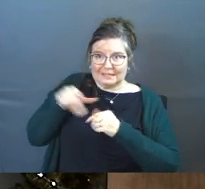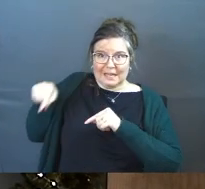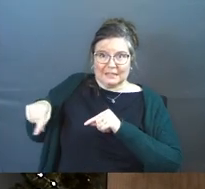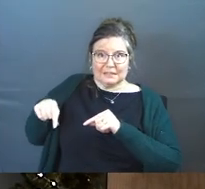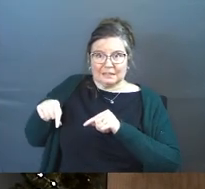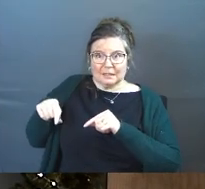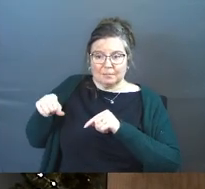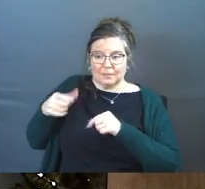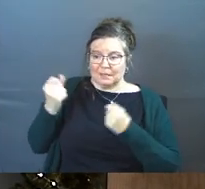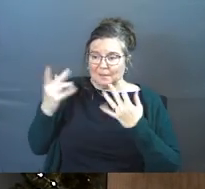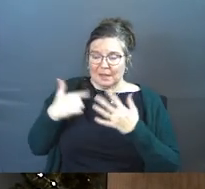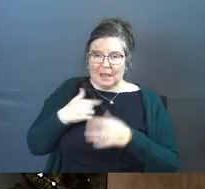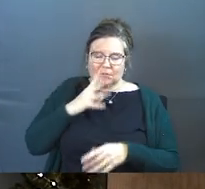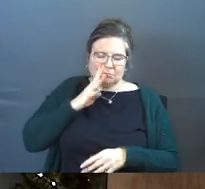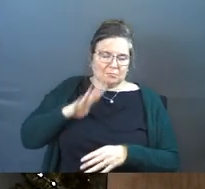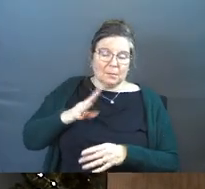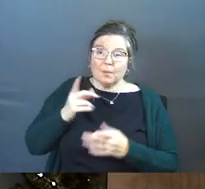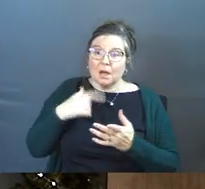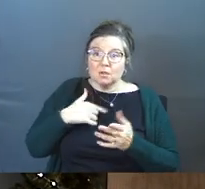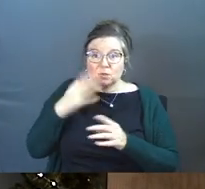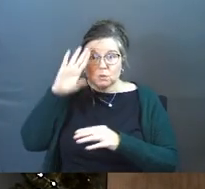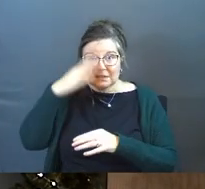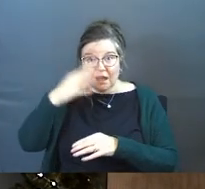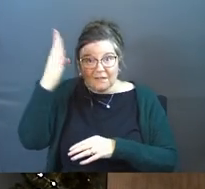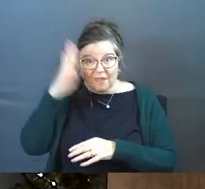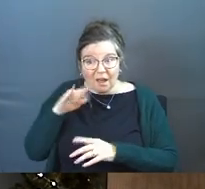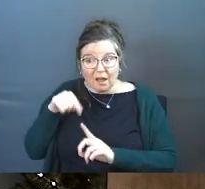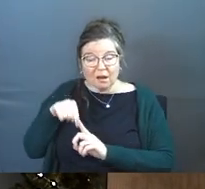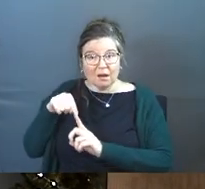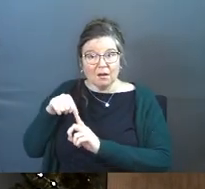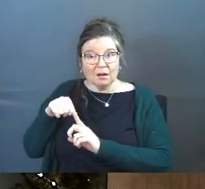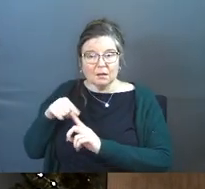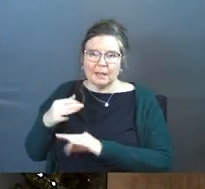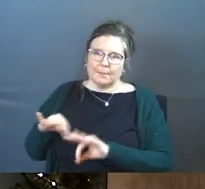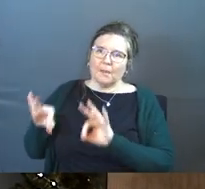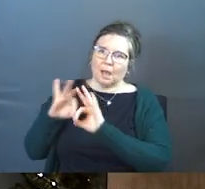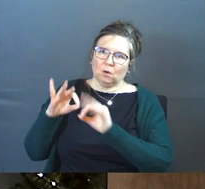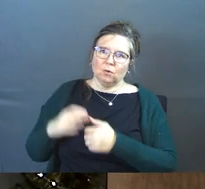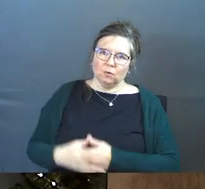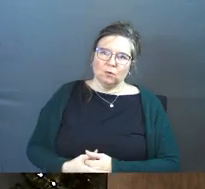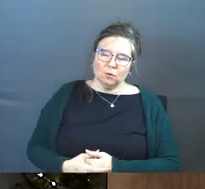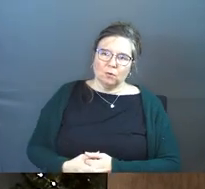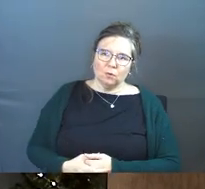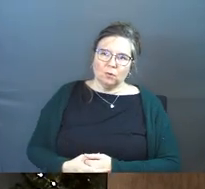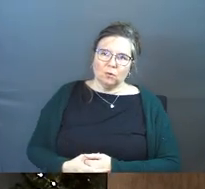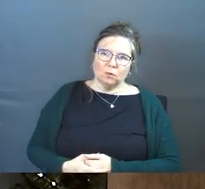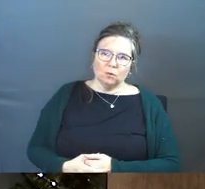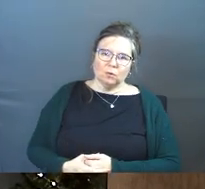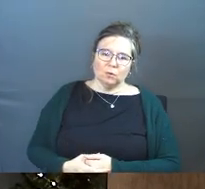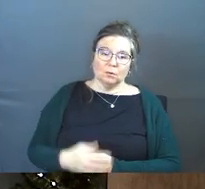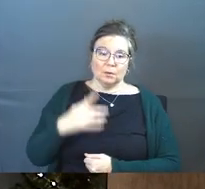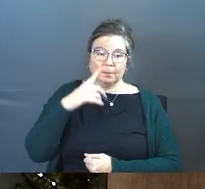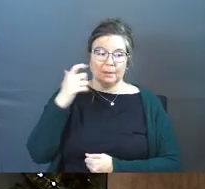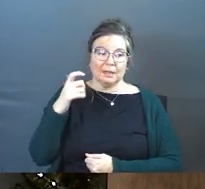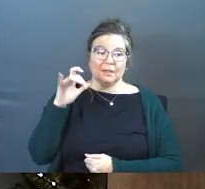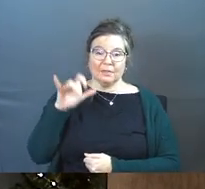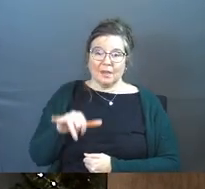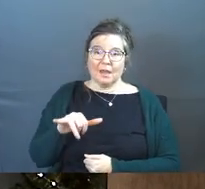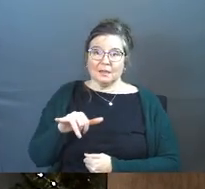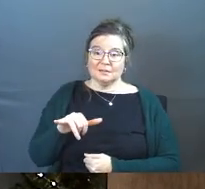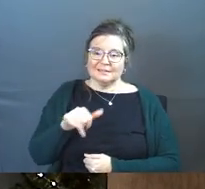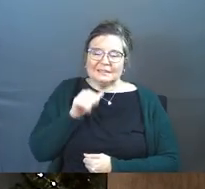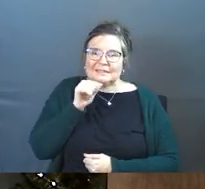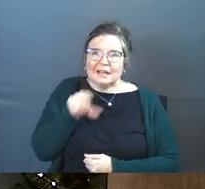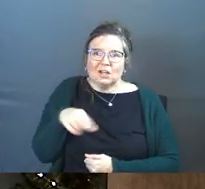To many of us they wouldn't have mattered. But to the son of God they matter. Because that's